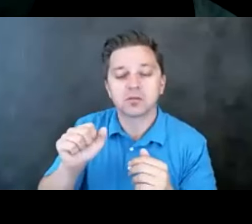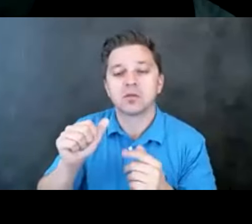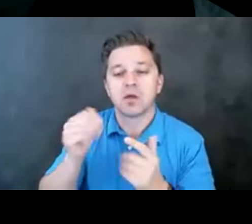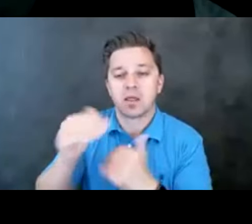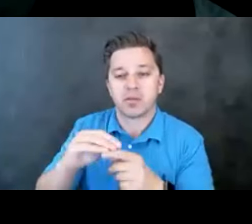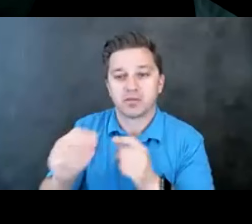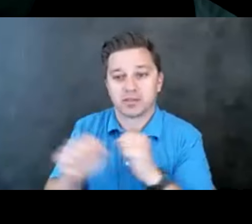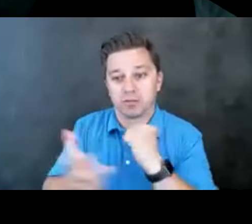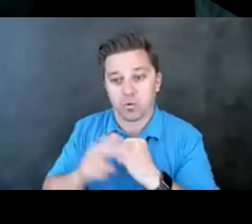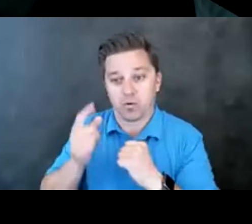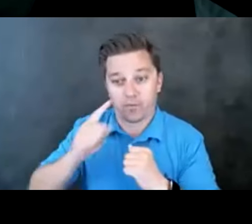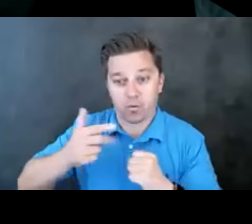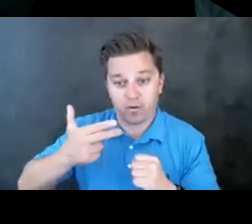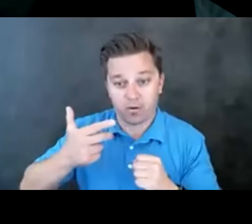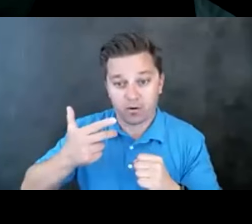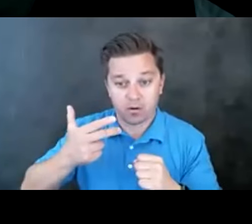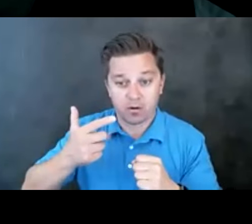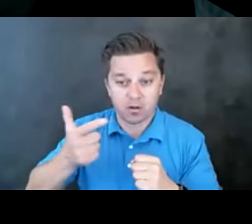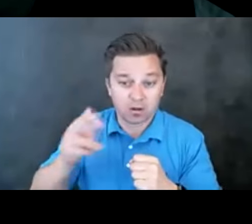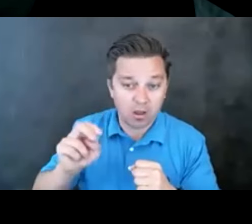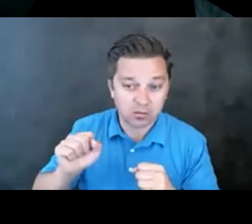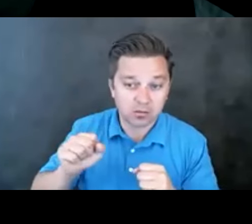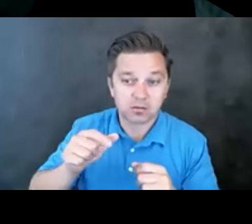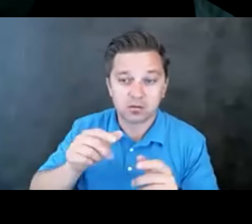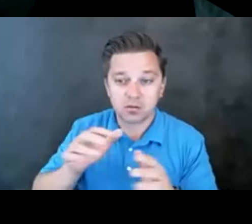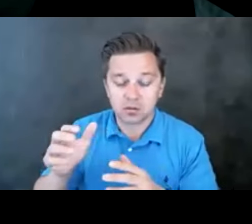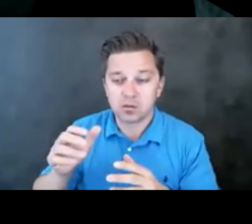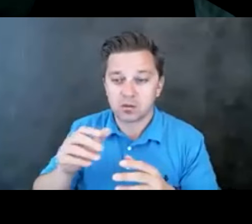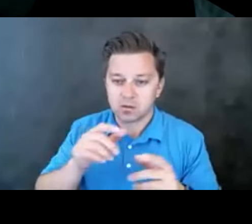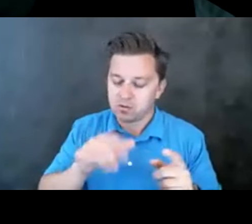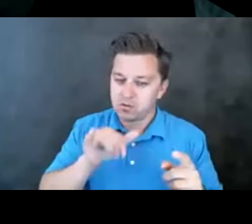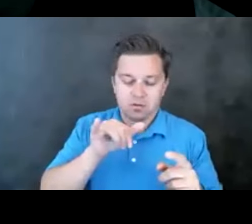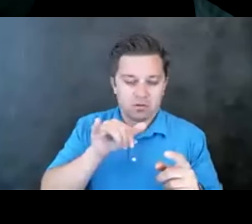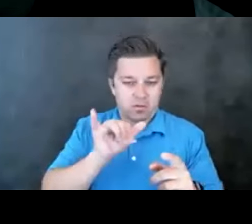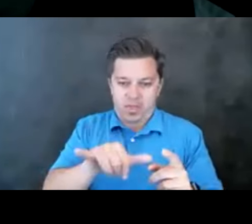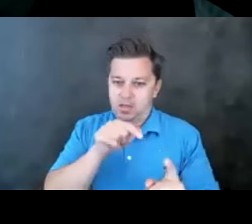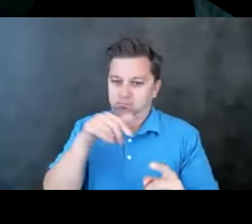of firearms. We really are at the kind of precipice of a potentially